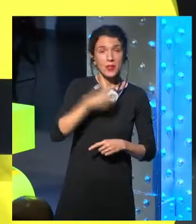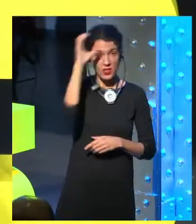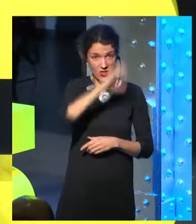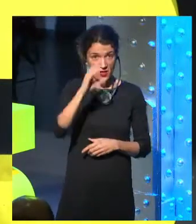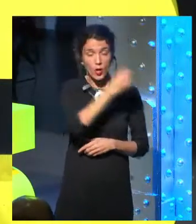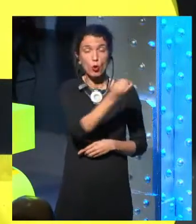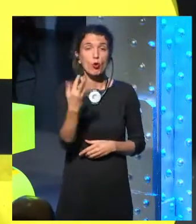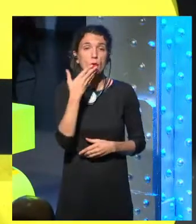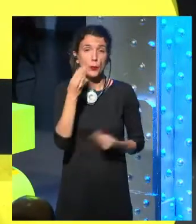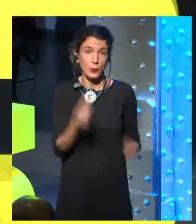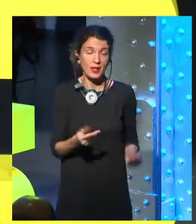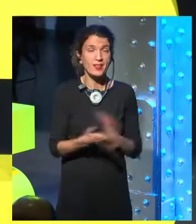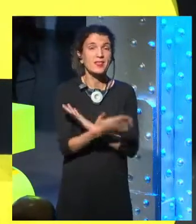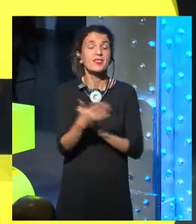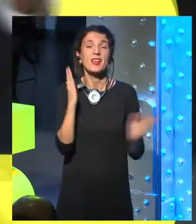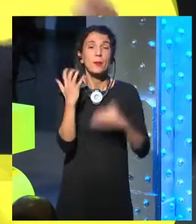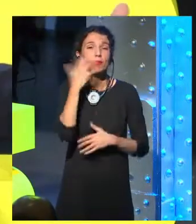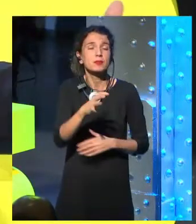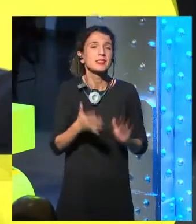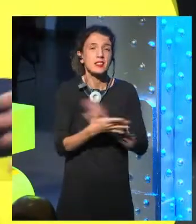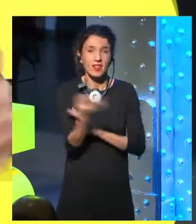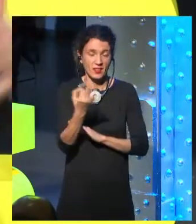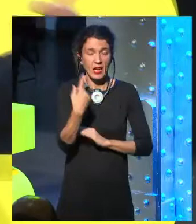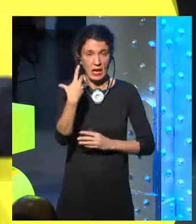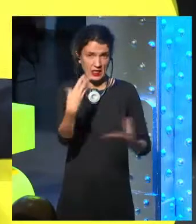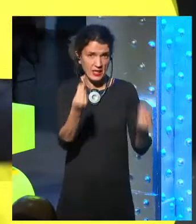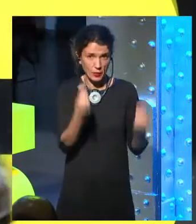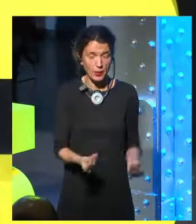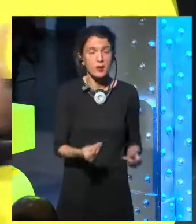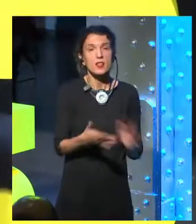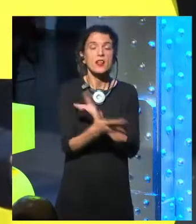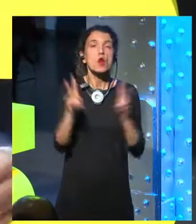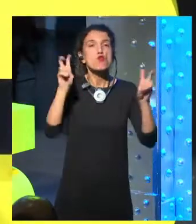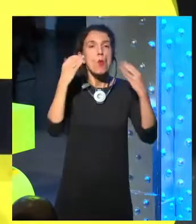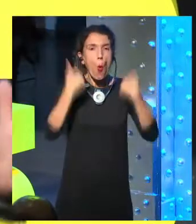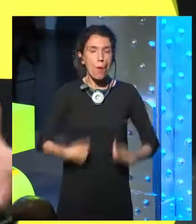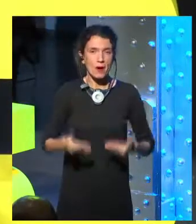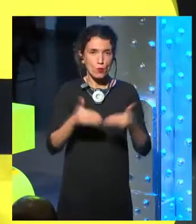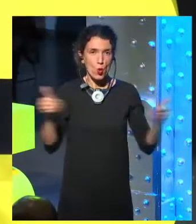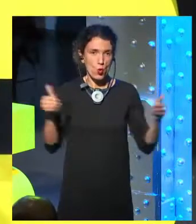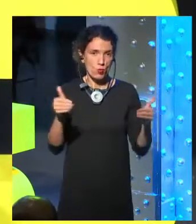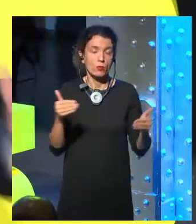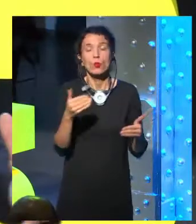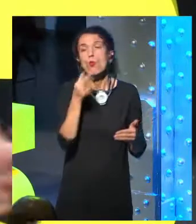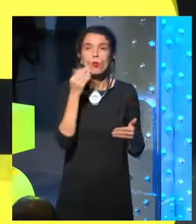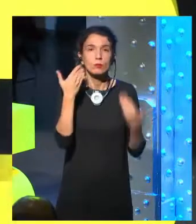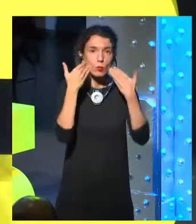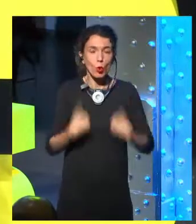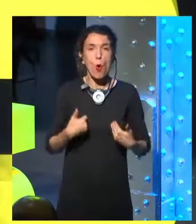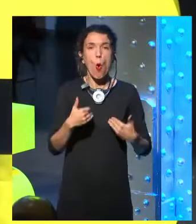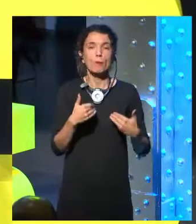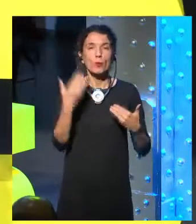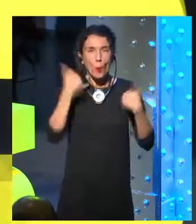all the members of the scientific committee know what this means, this era opens a new human, defined